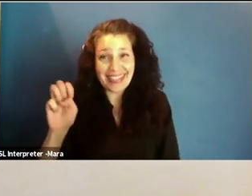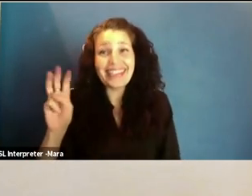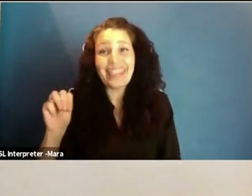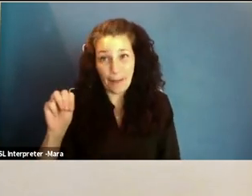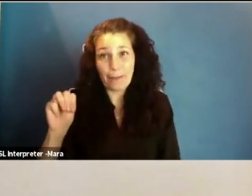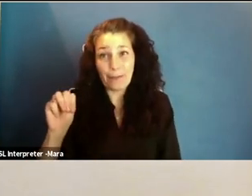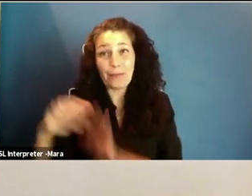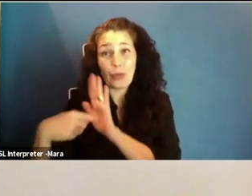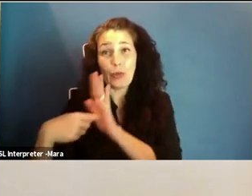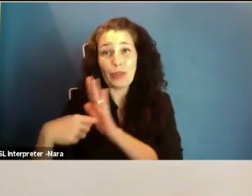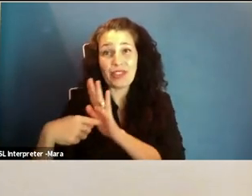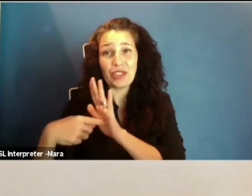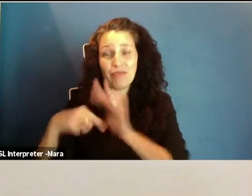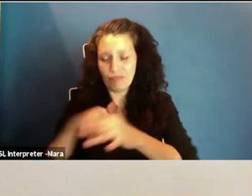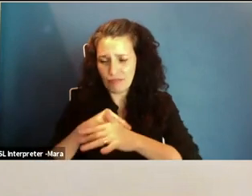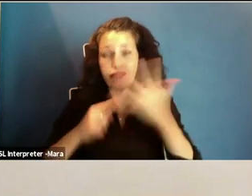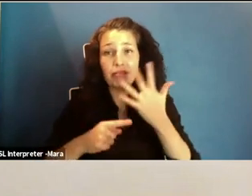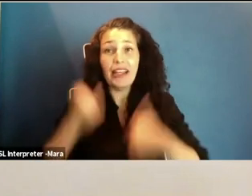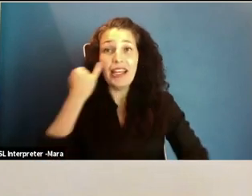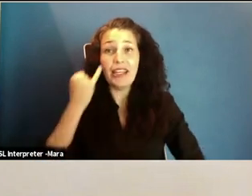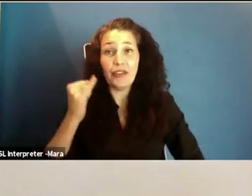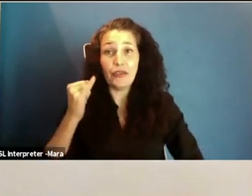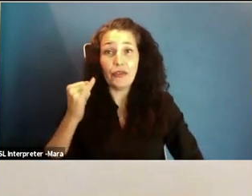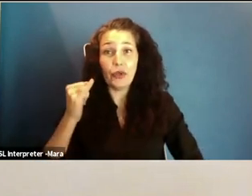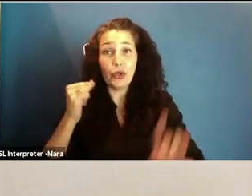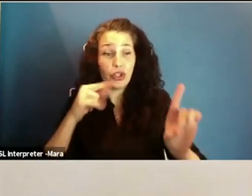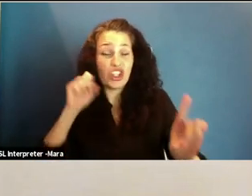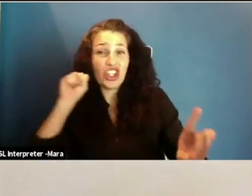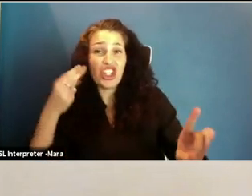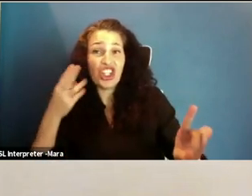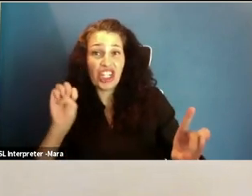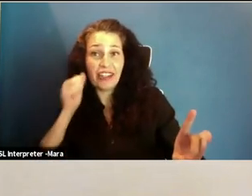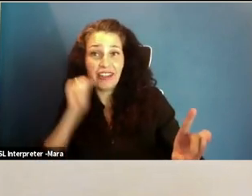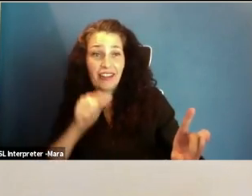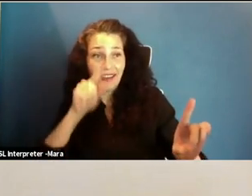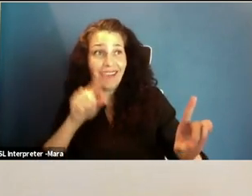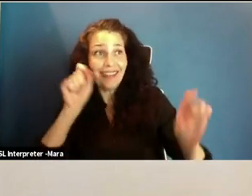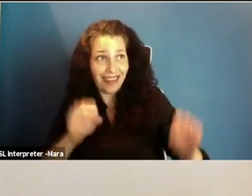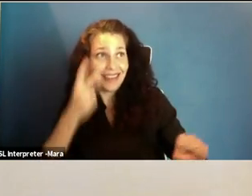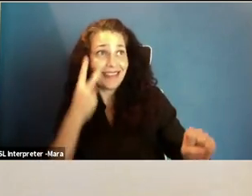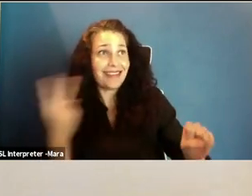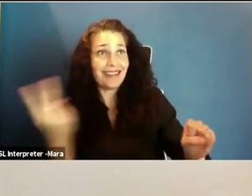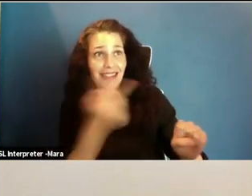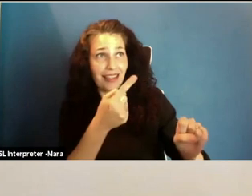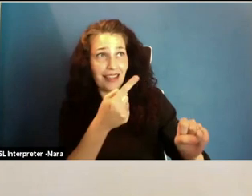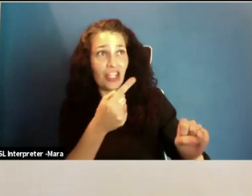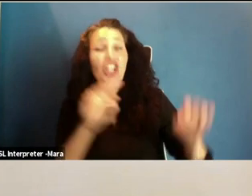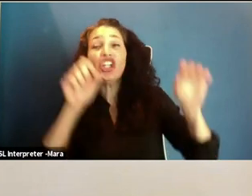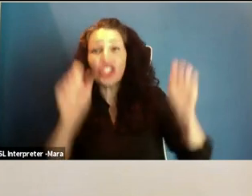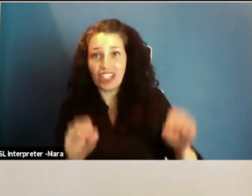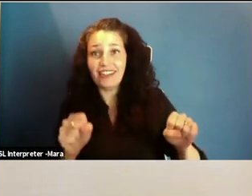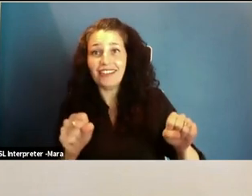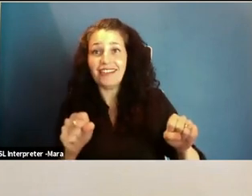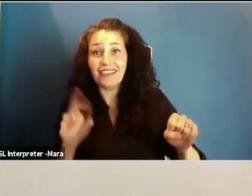is, if she can see it, she can be it. And to attract more girls to STEM and